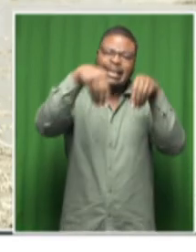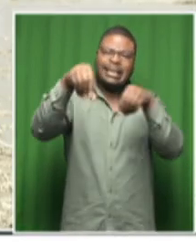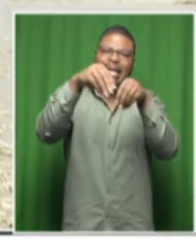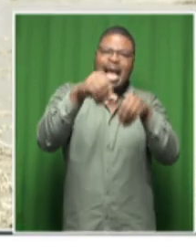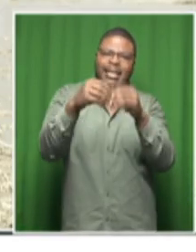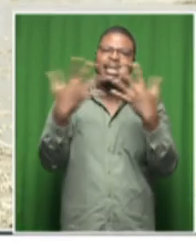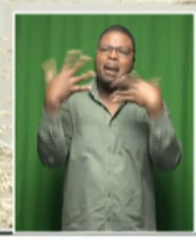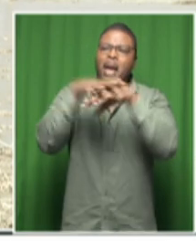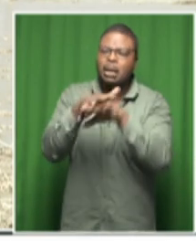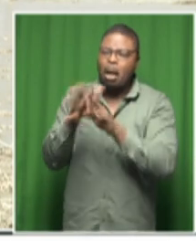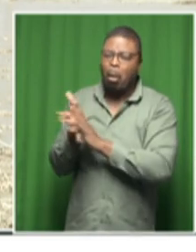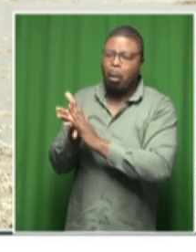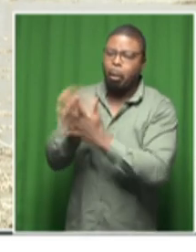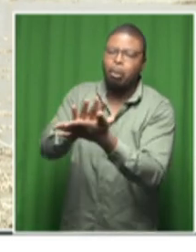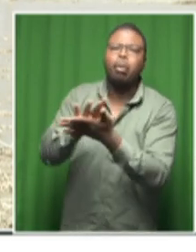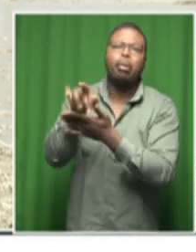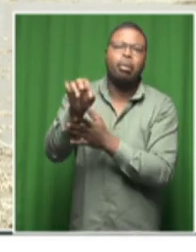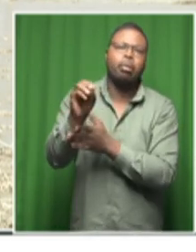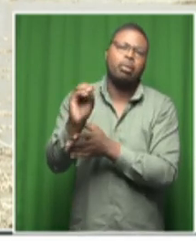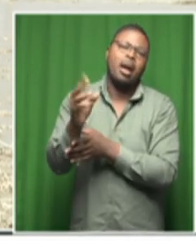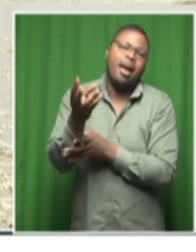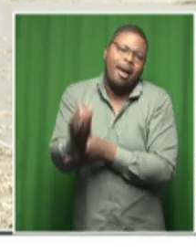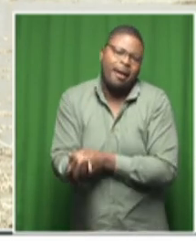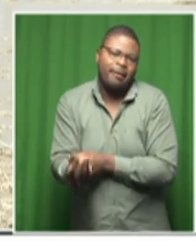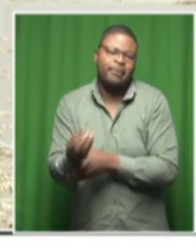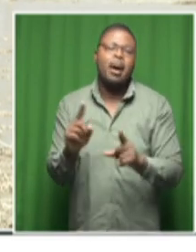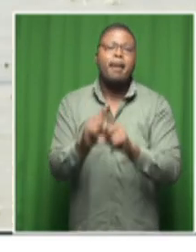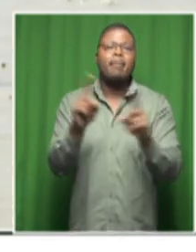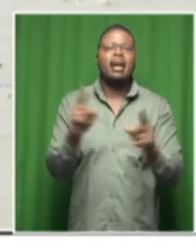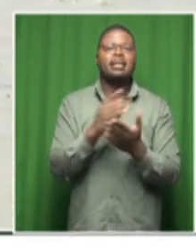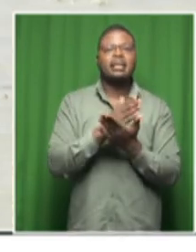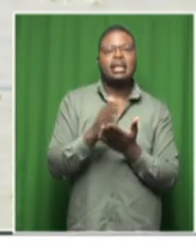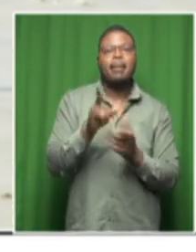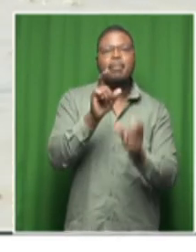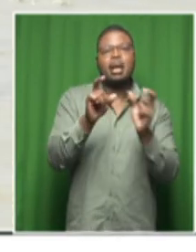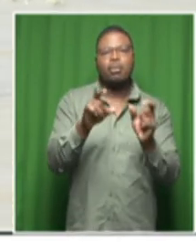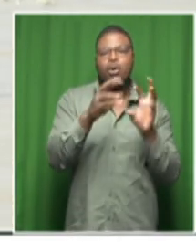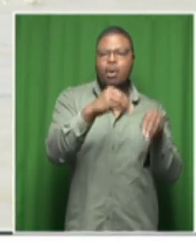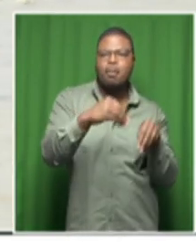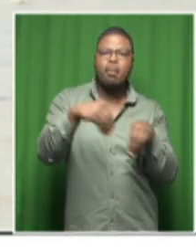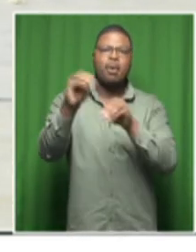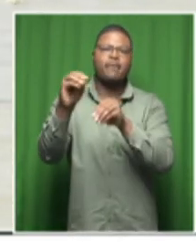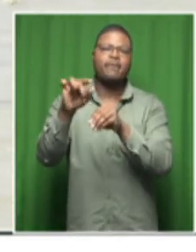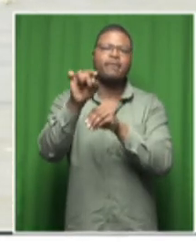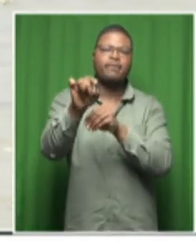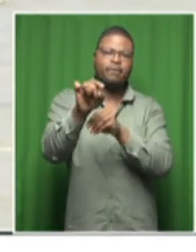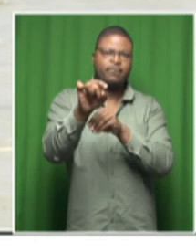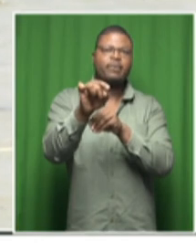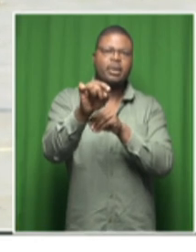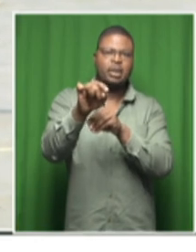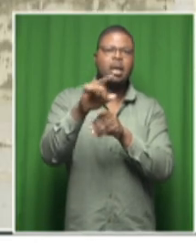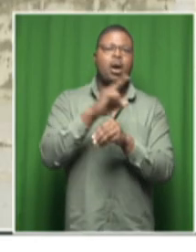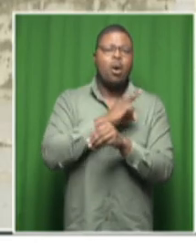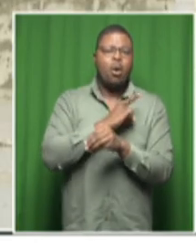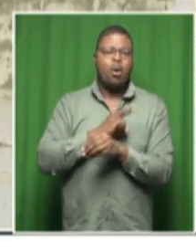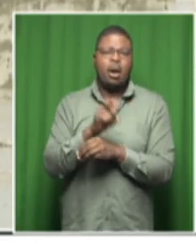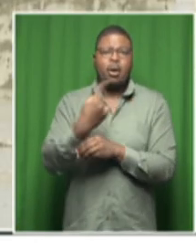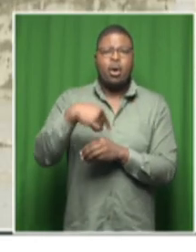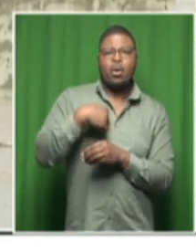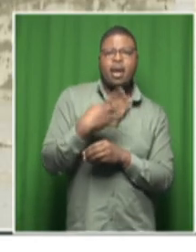evacuated and some have actually been transported to because of shortages